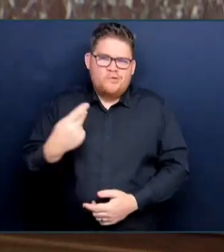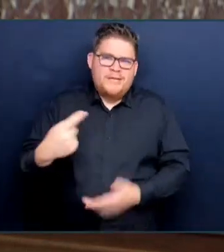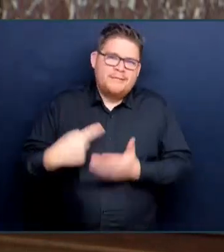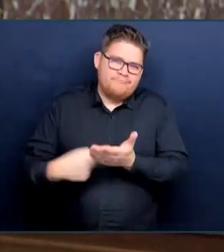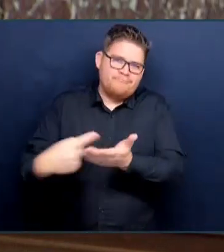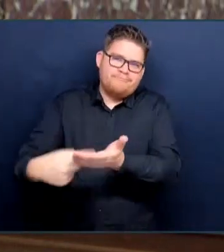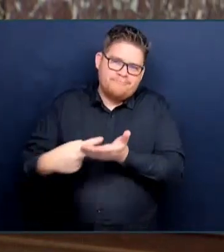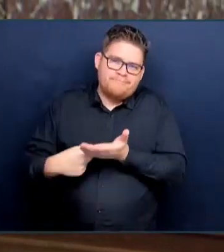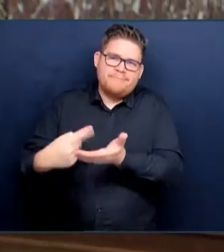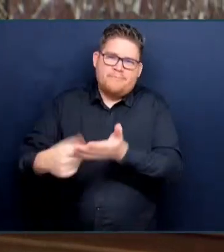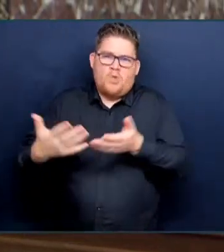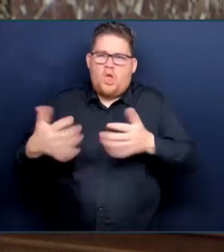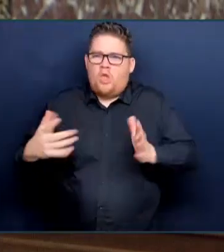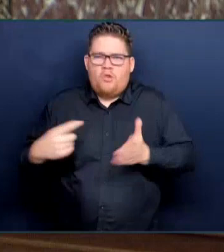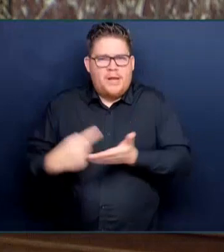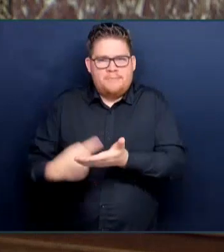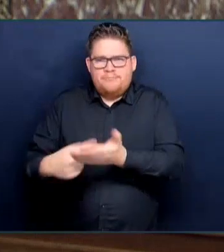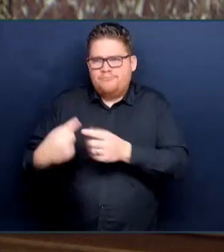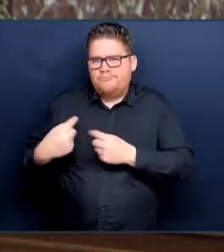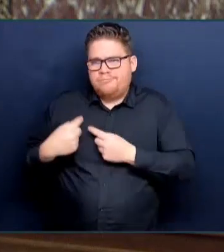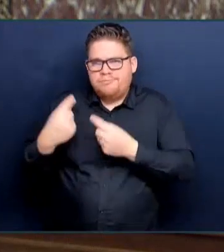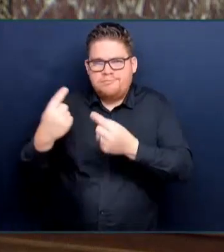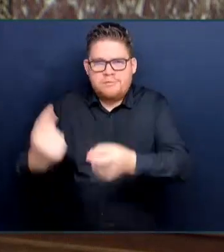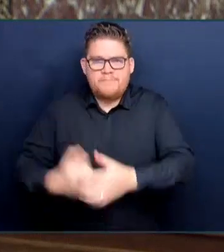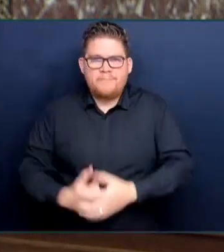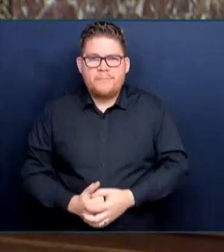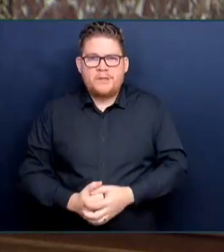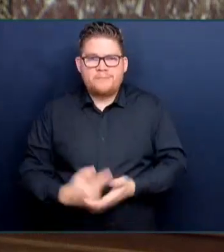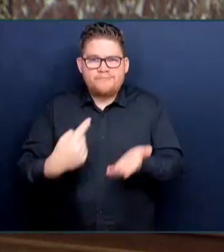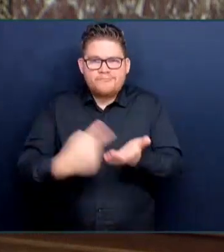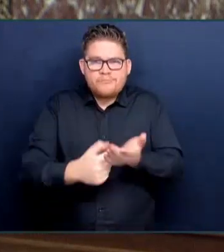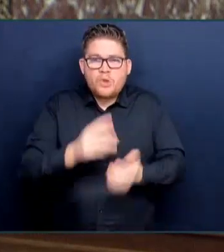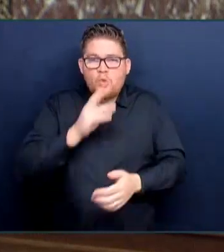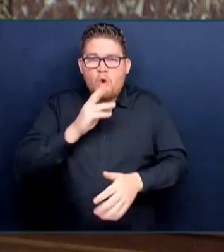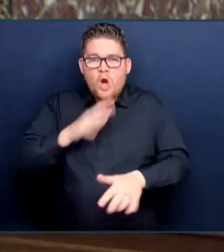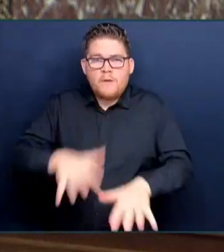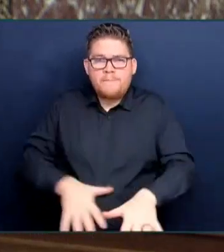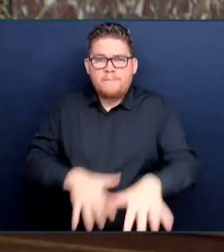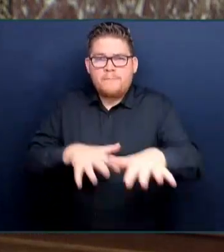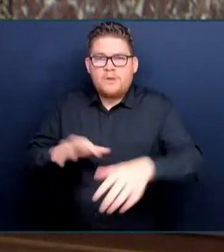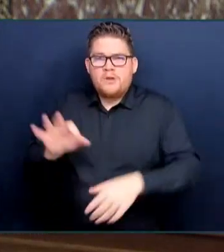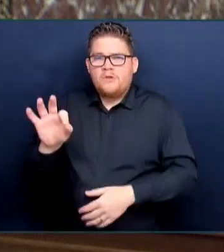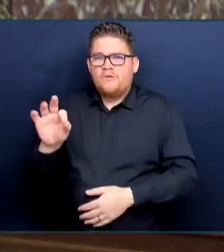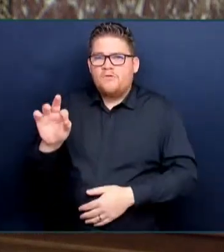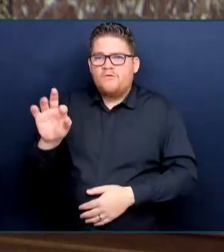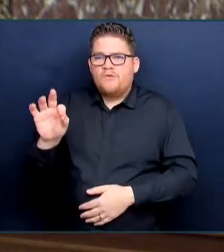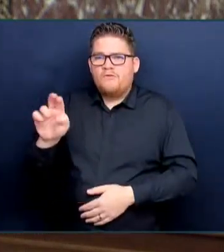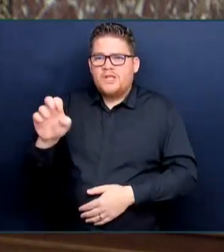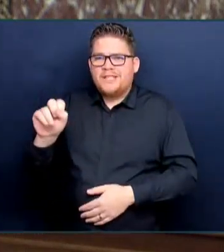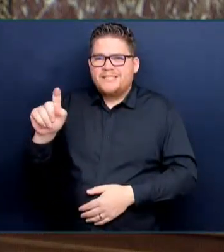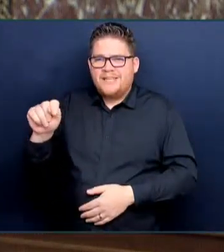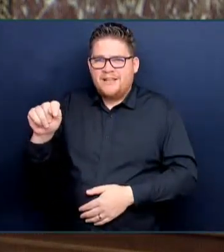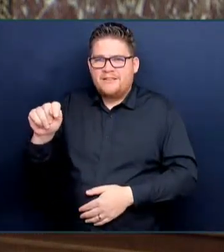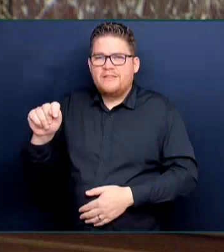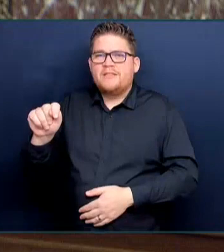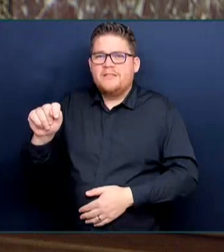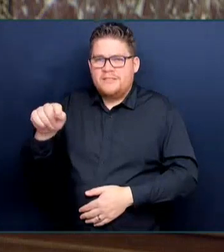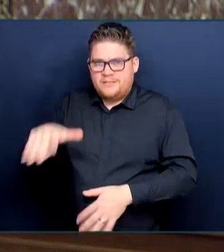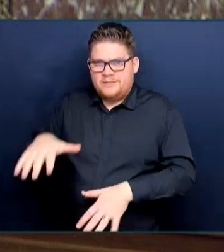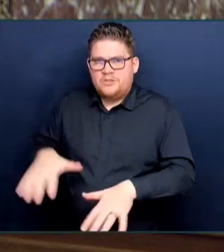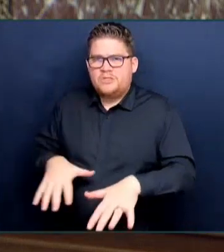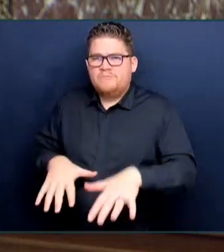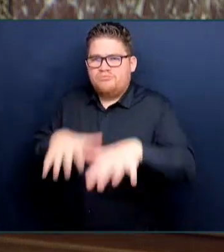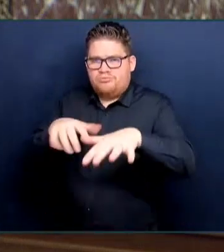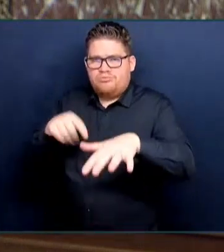over many frechettes and recent calendar years, where roads in the Caribou have sustained significant damage, where slide